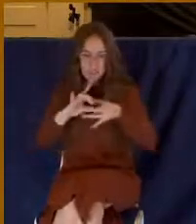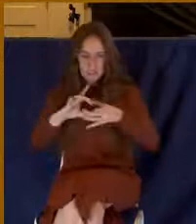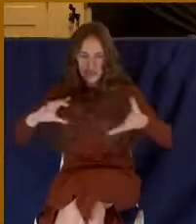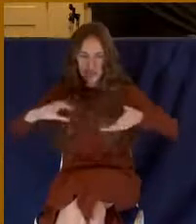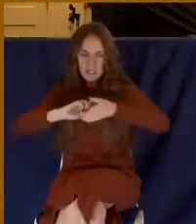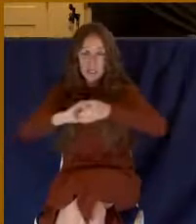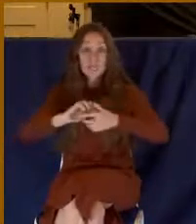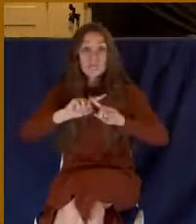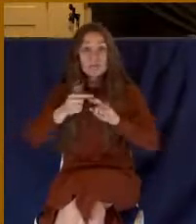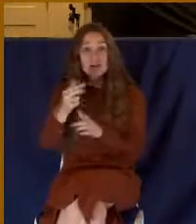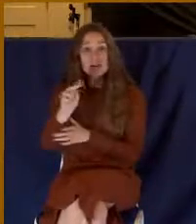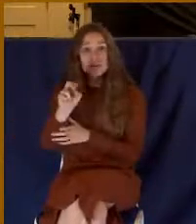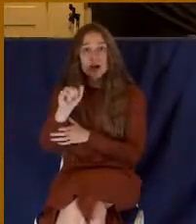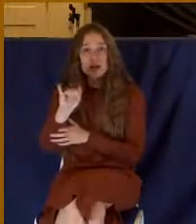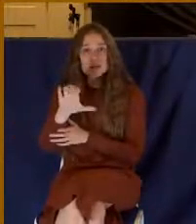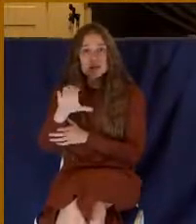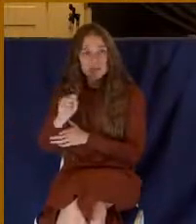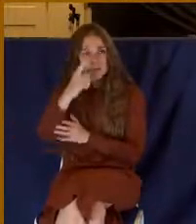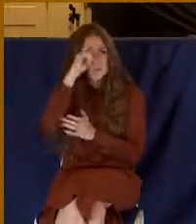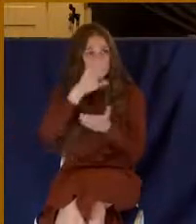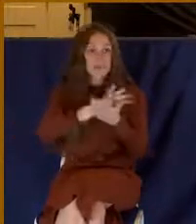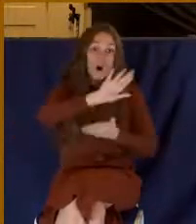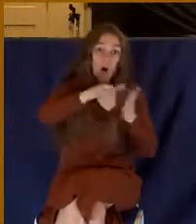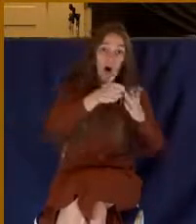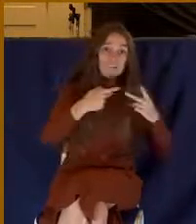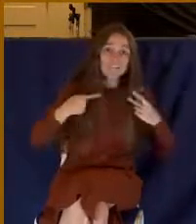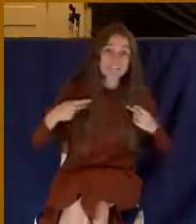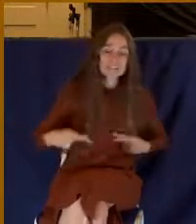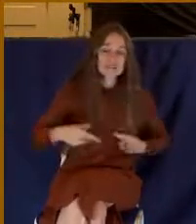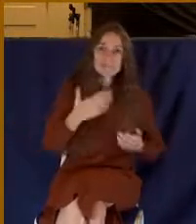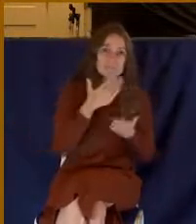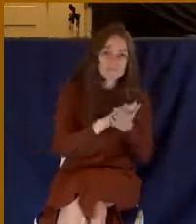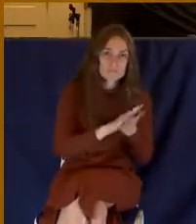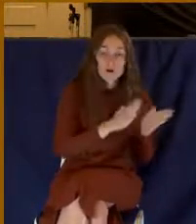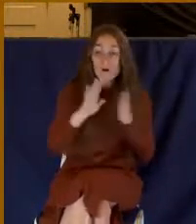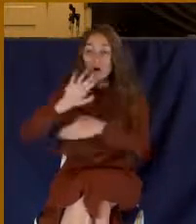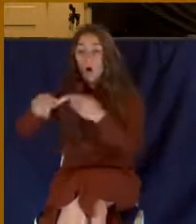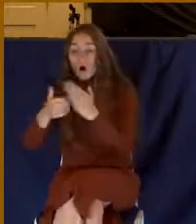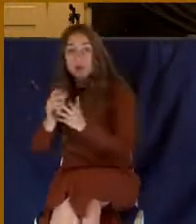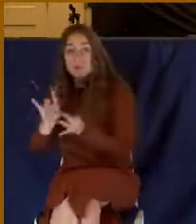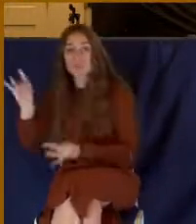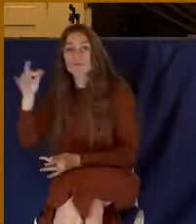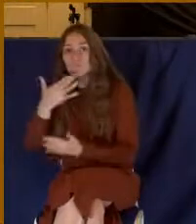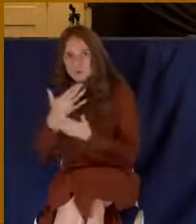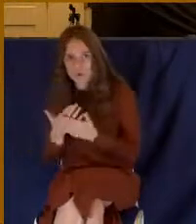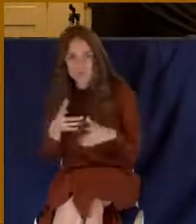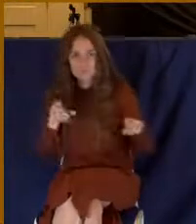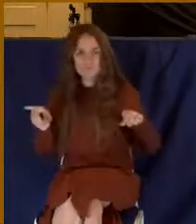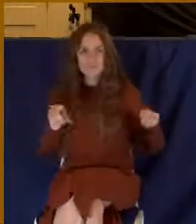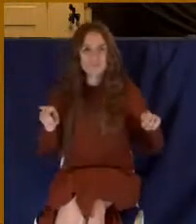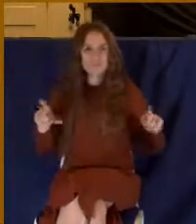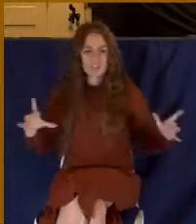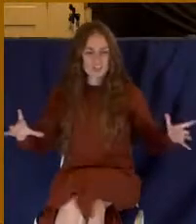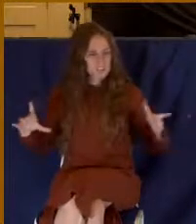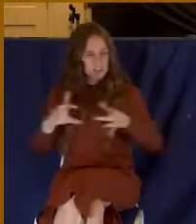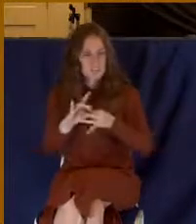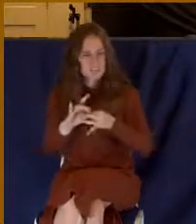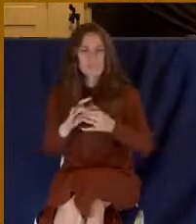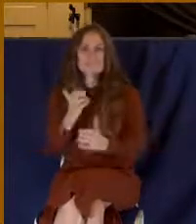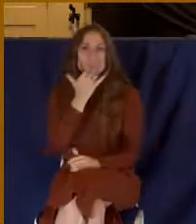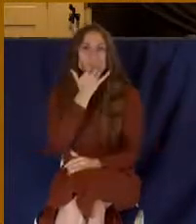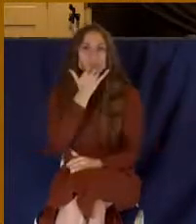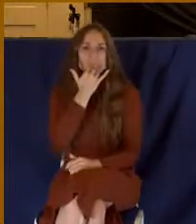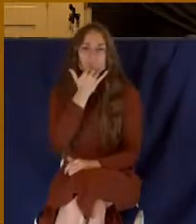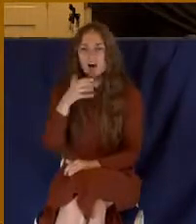physical was evil, all spiritual was good. And so when he combined it together, he was kind of like